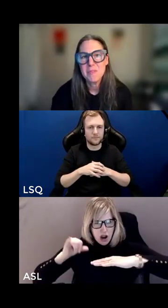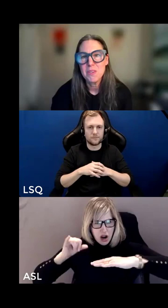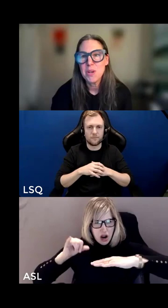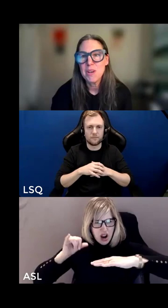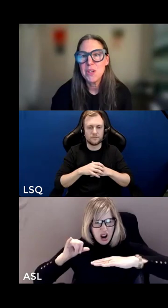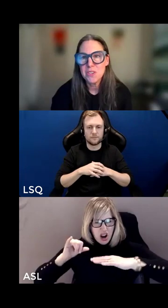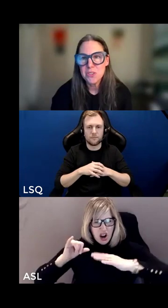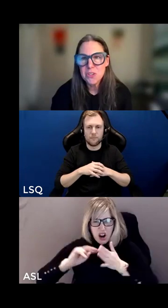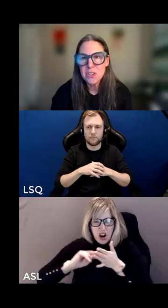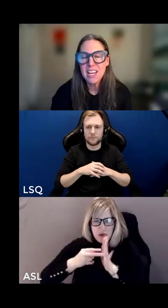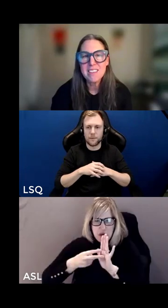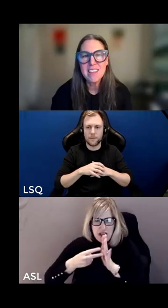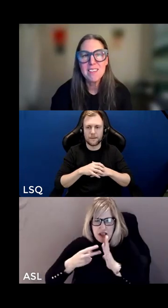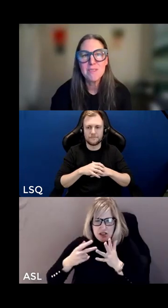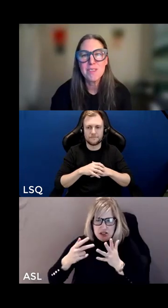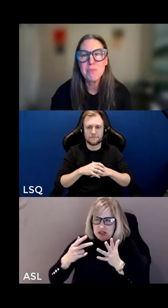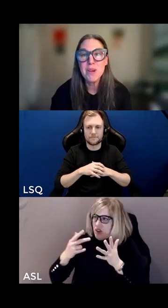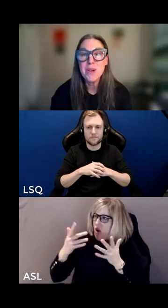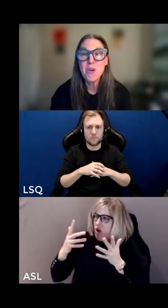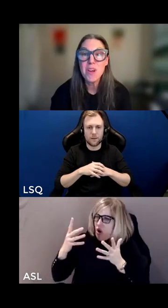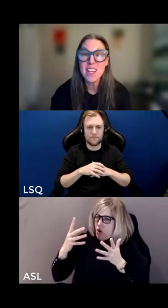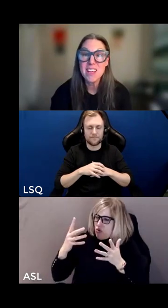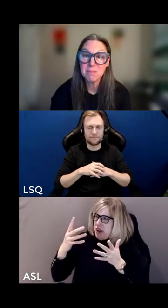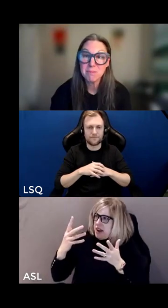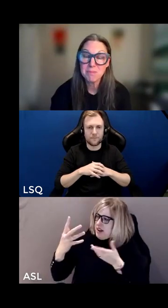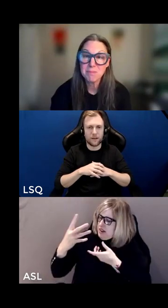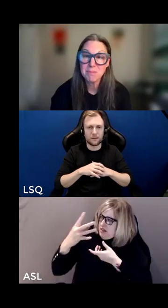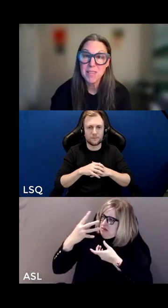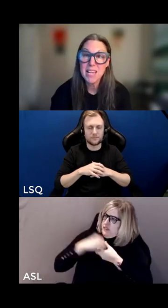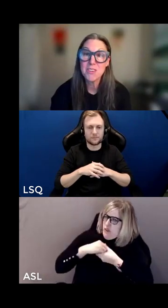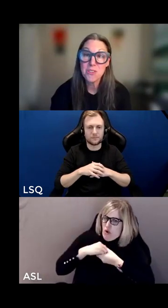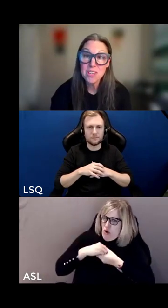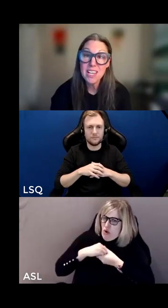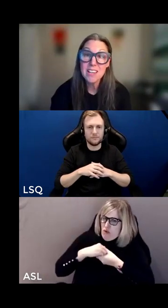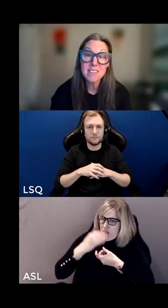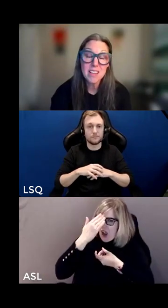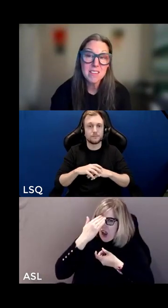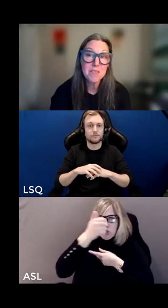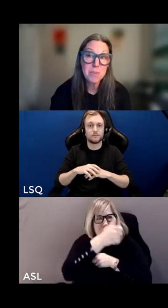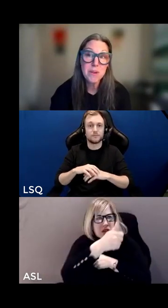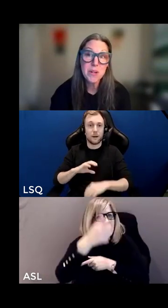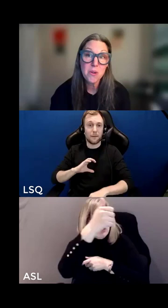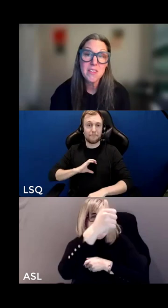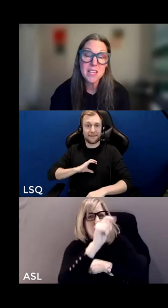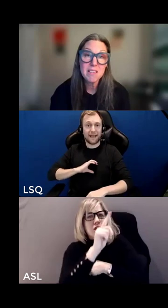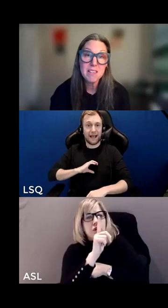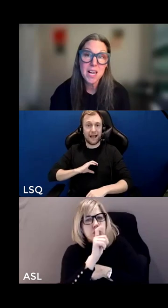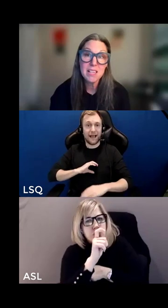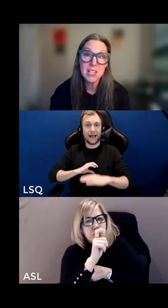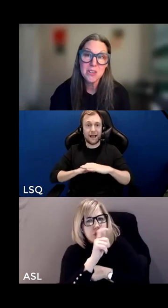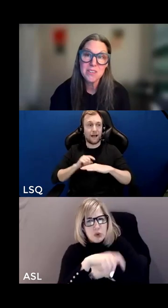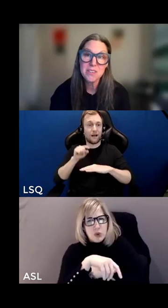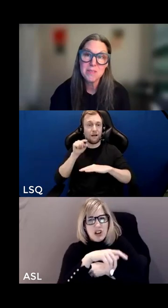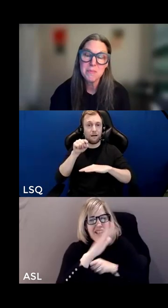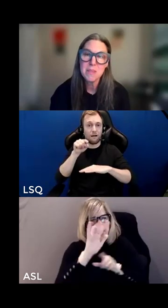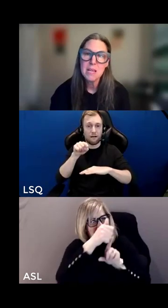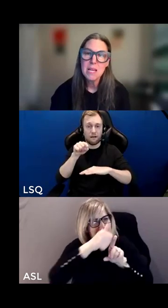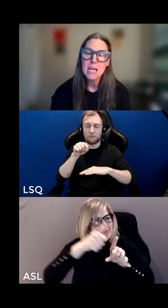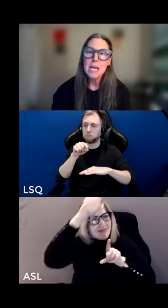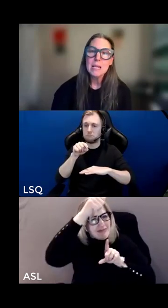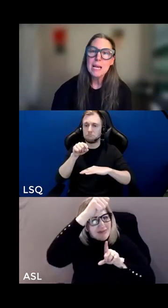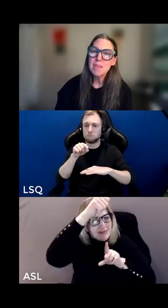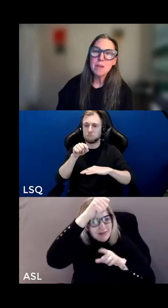to have an internalized sense of superiority an internalized sense of superiority that needs to unlearned